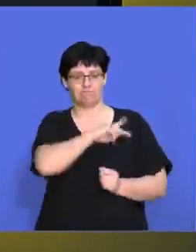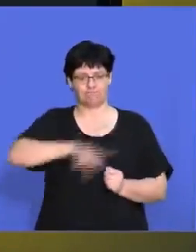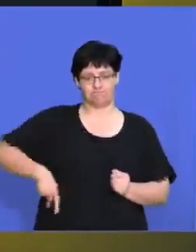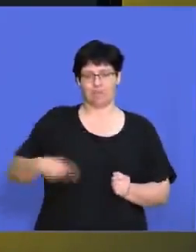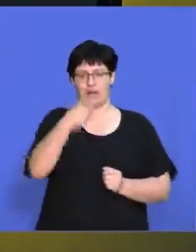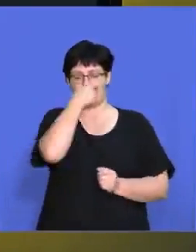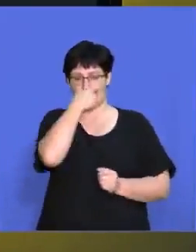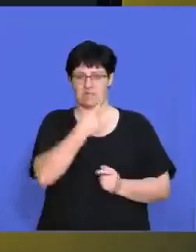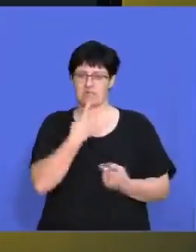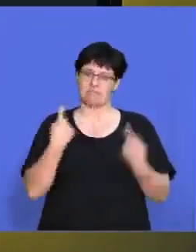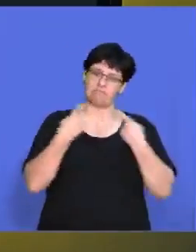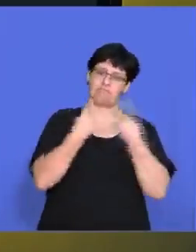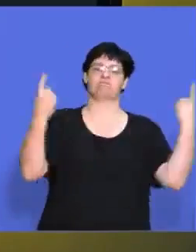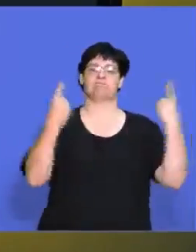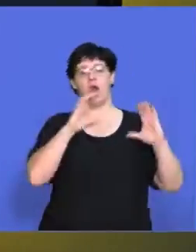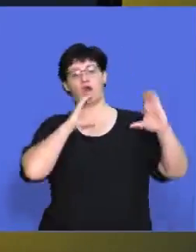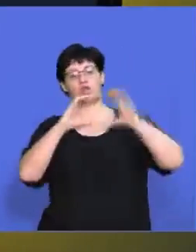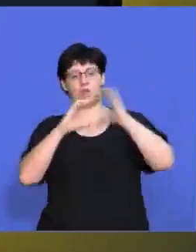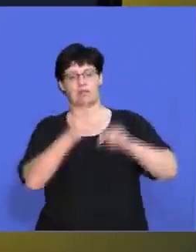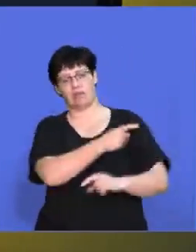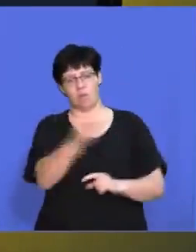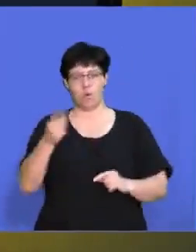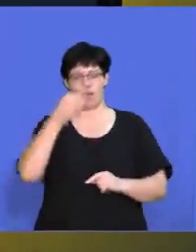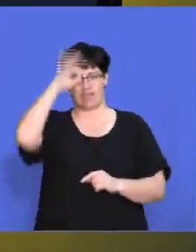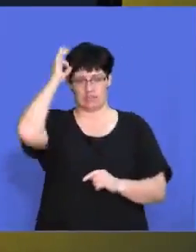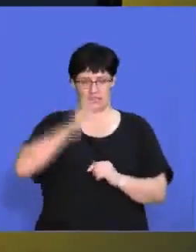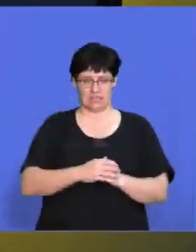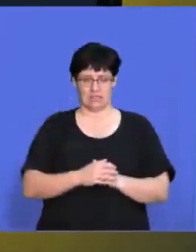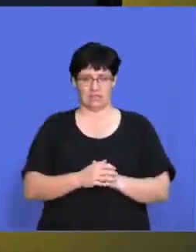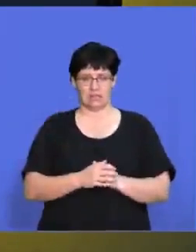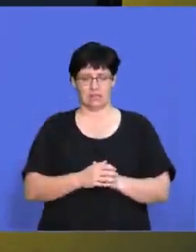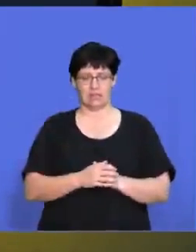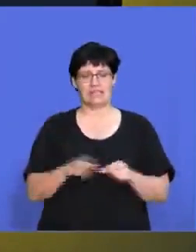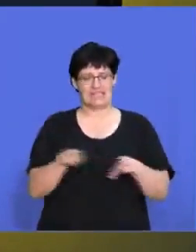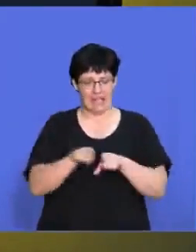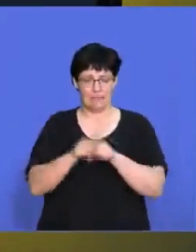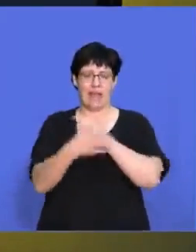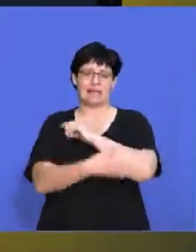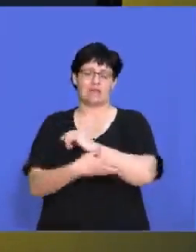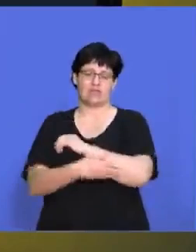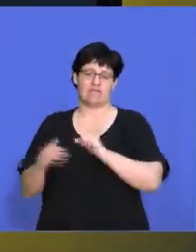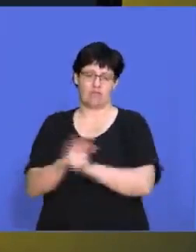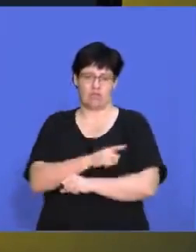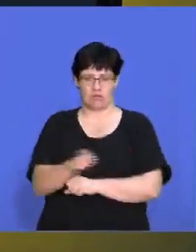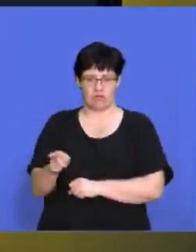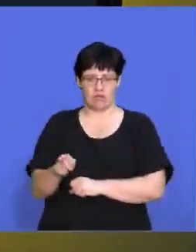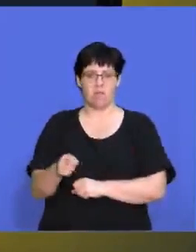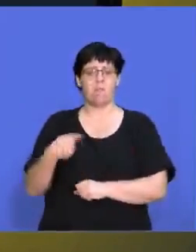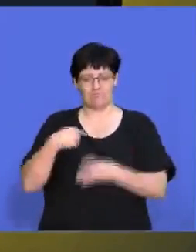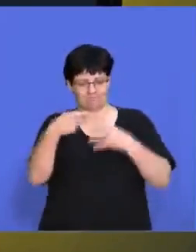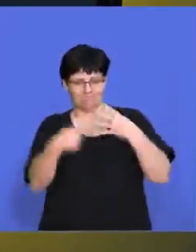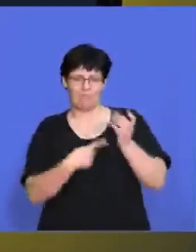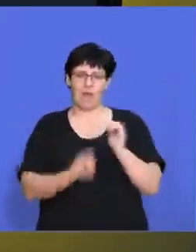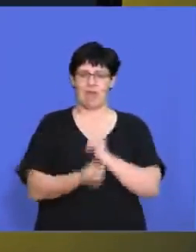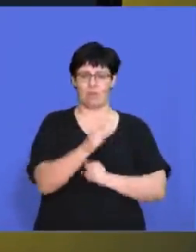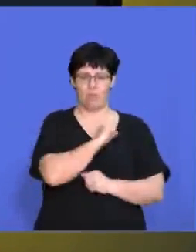who came out and he communicated to the whole government and to the country as to what was happening in terms of the